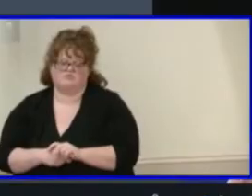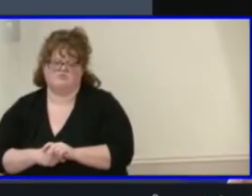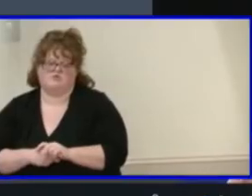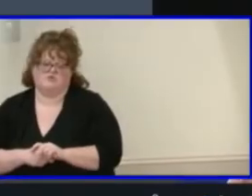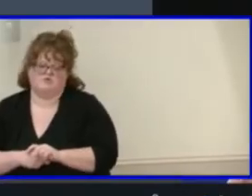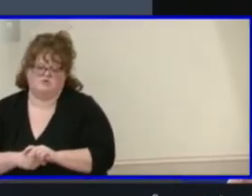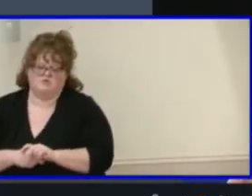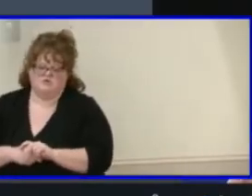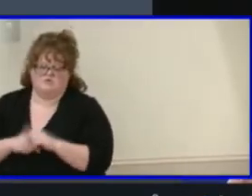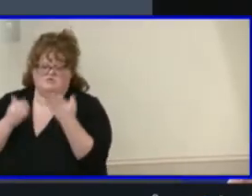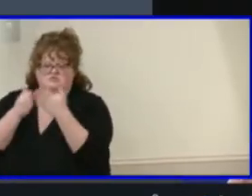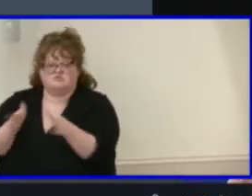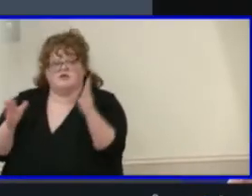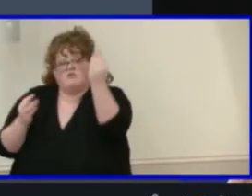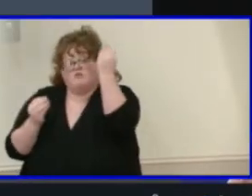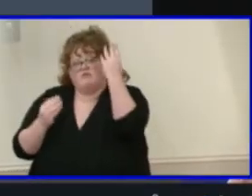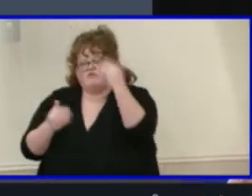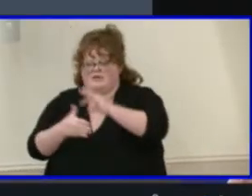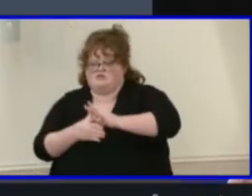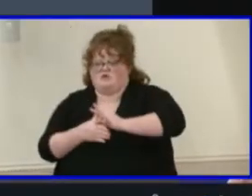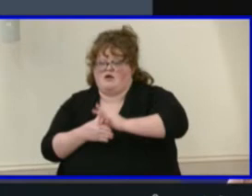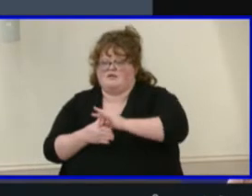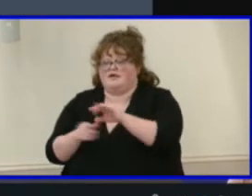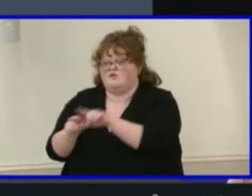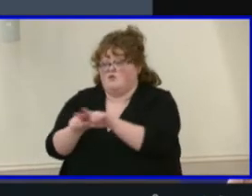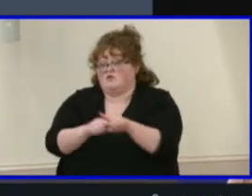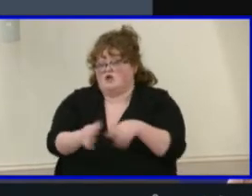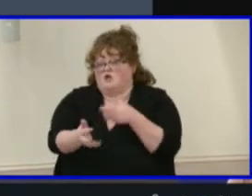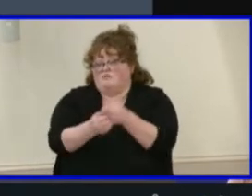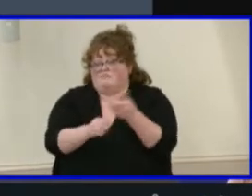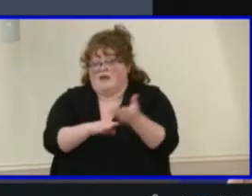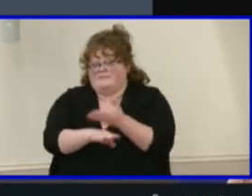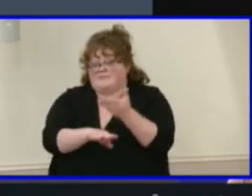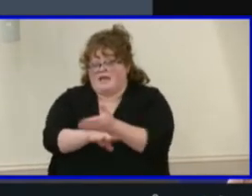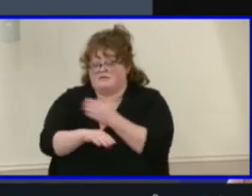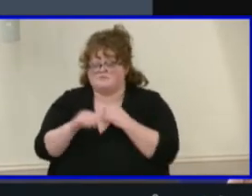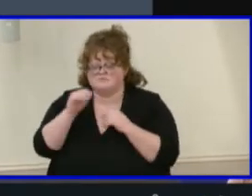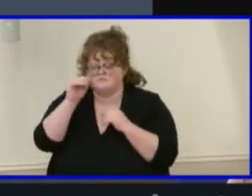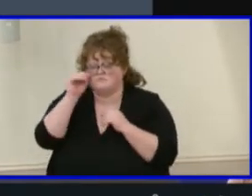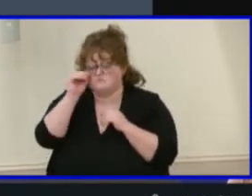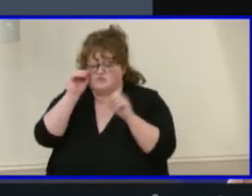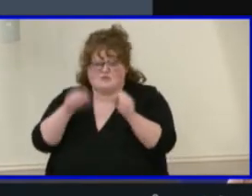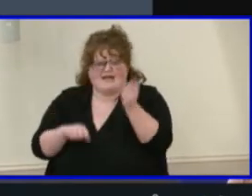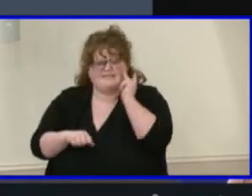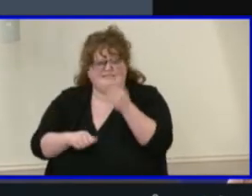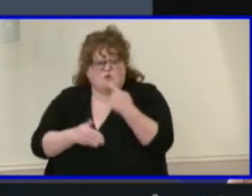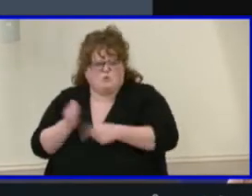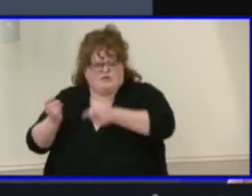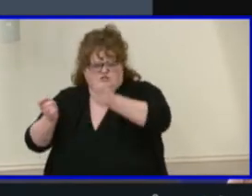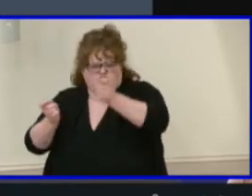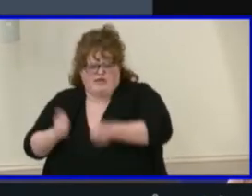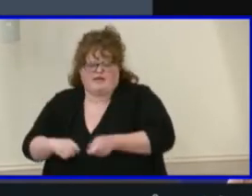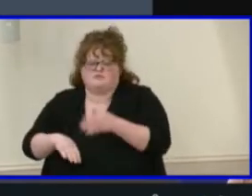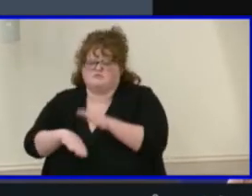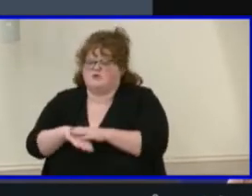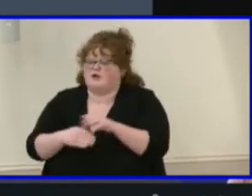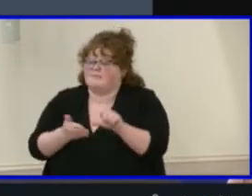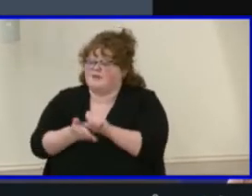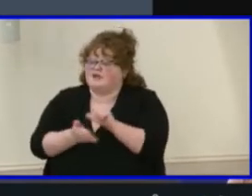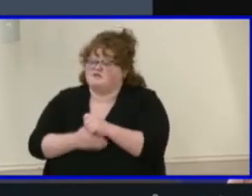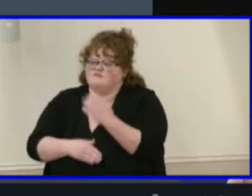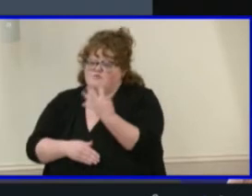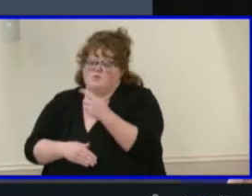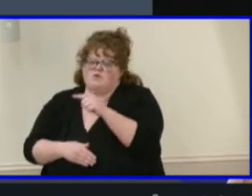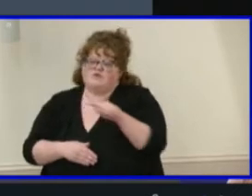General information content was also updated. These revisions are outlined in detail in pages 4 through 15 of the executive